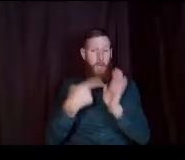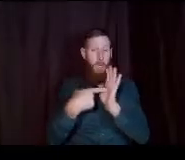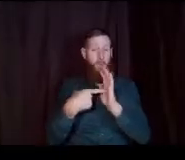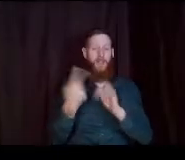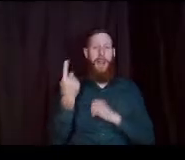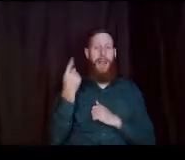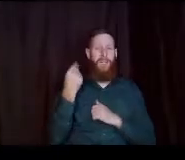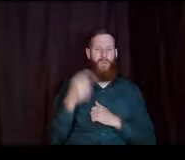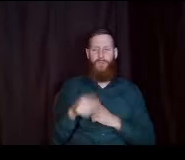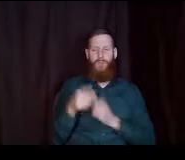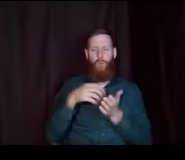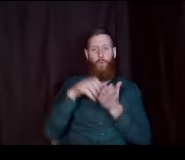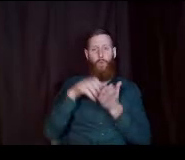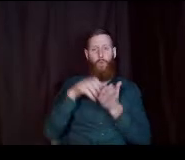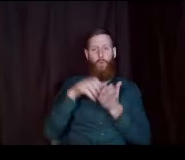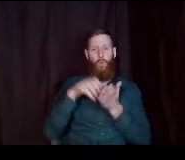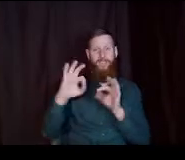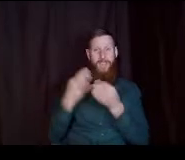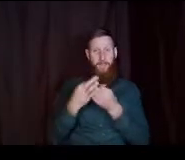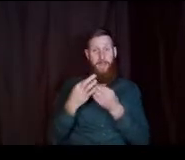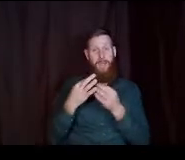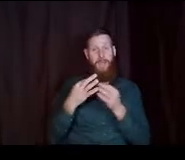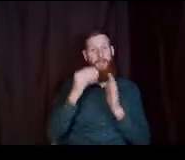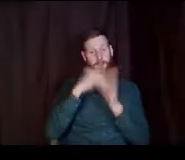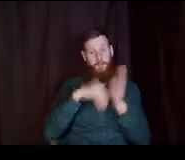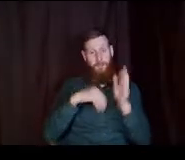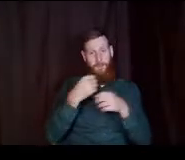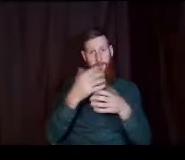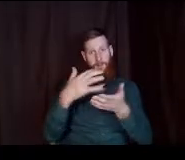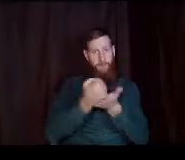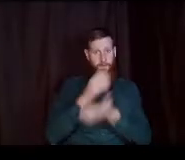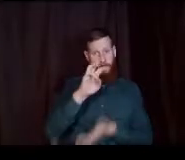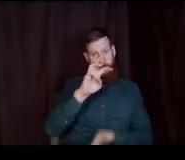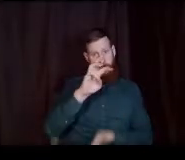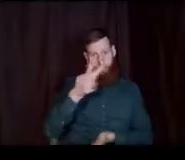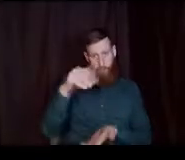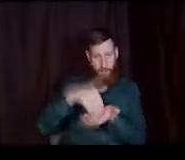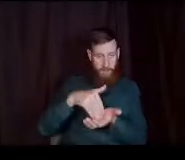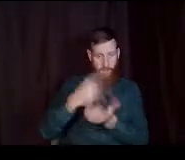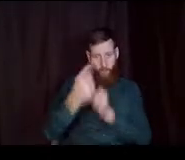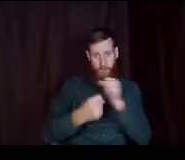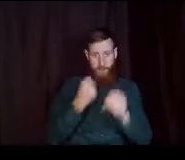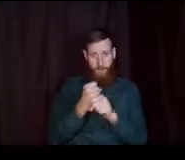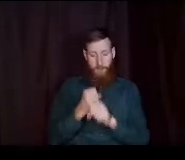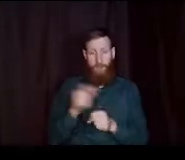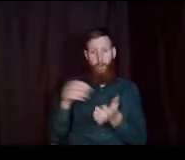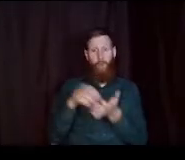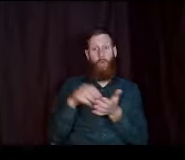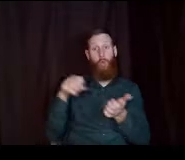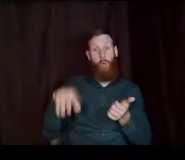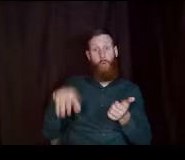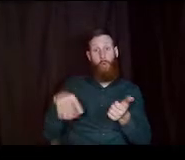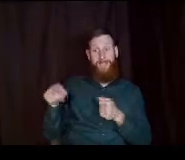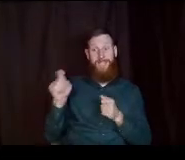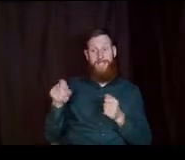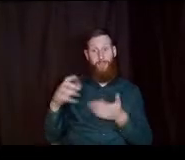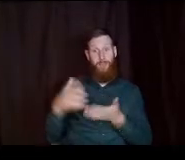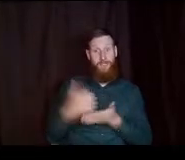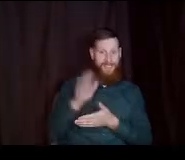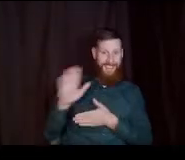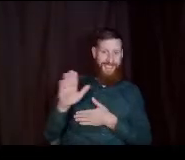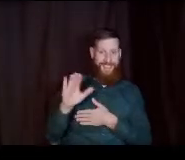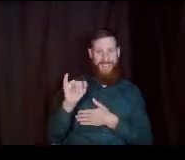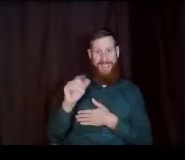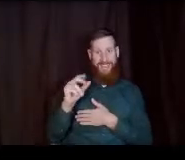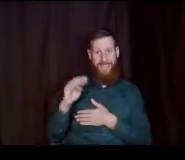their family listed that they made sixty two thousand dollars a year the student had to list their income and